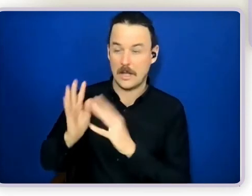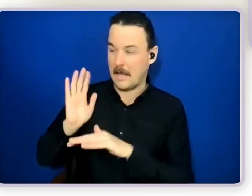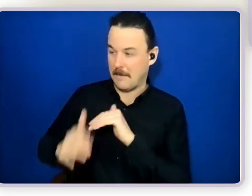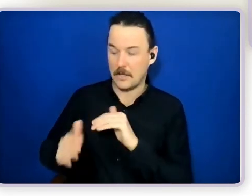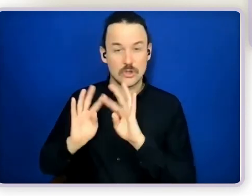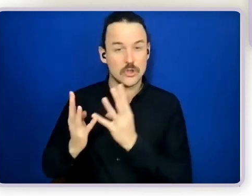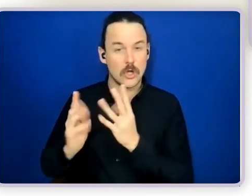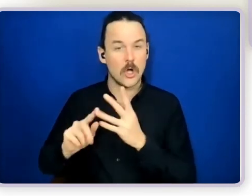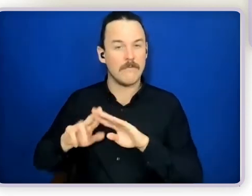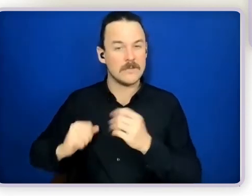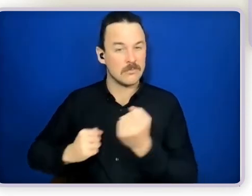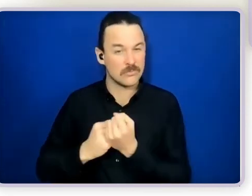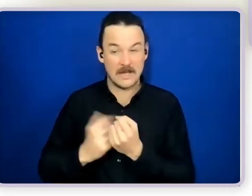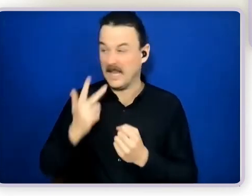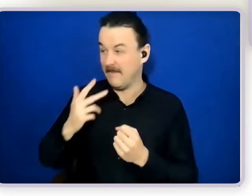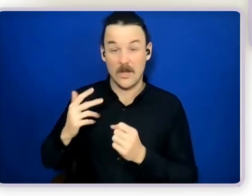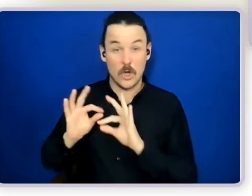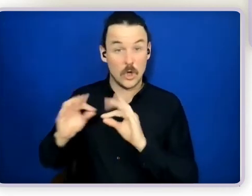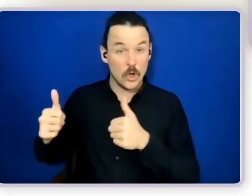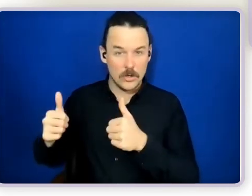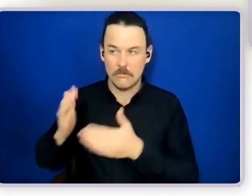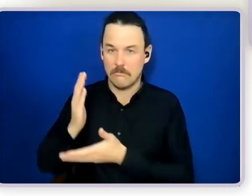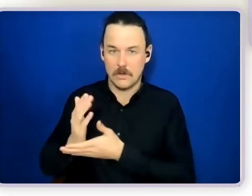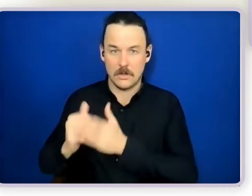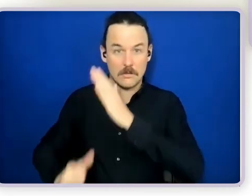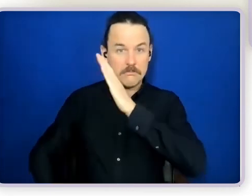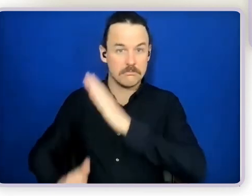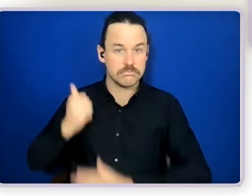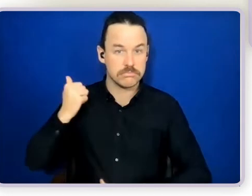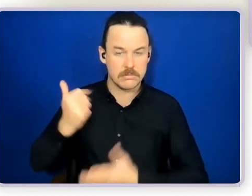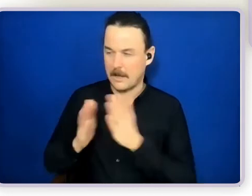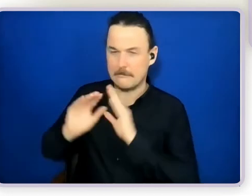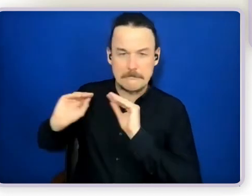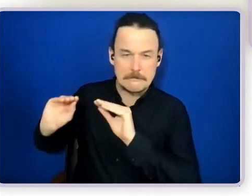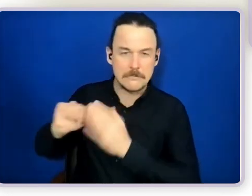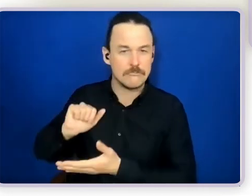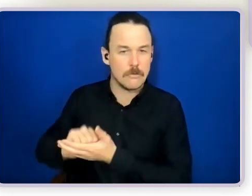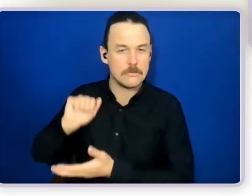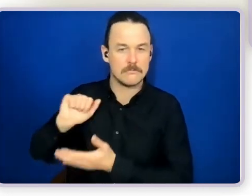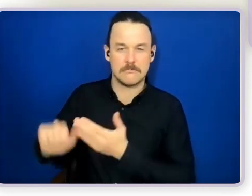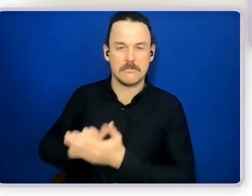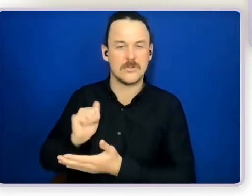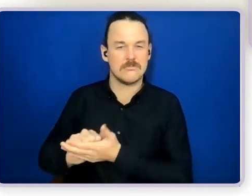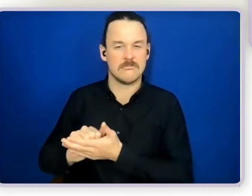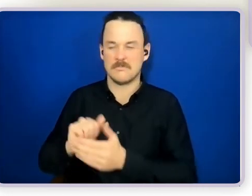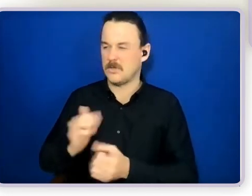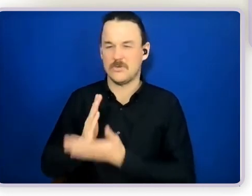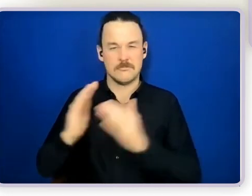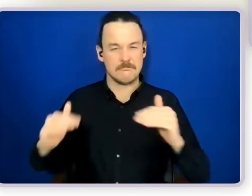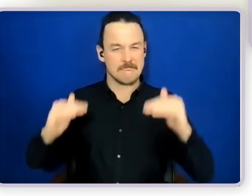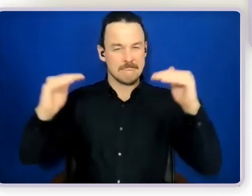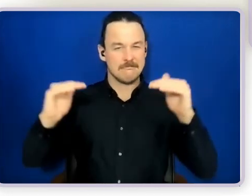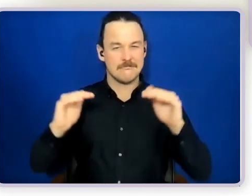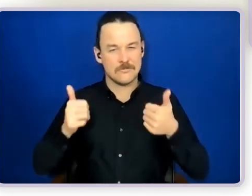people about them and do them well and how would you empower people to set up a circle so just some questions to ponder